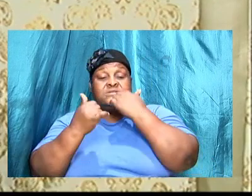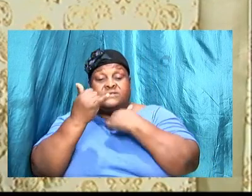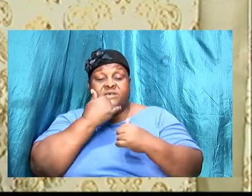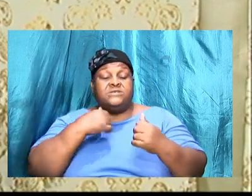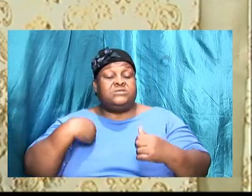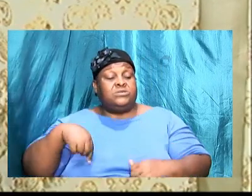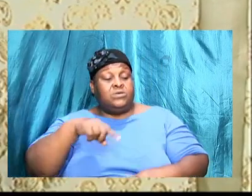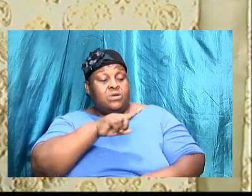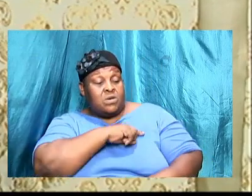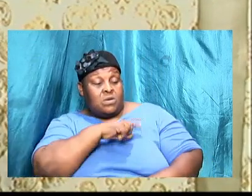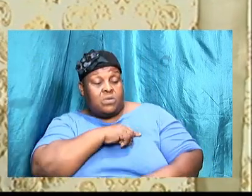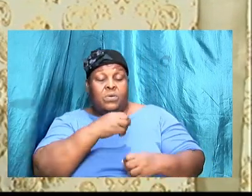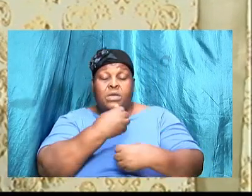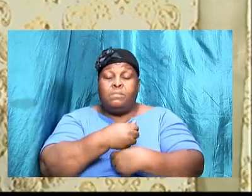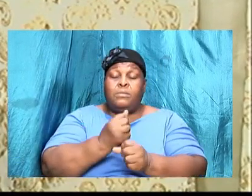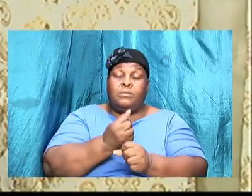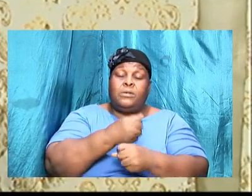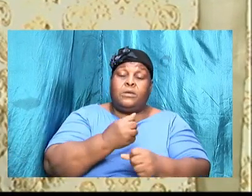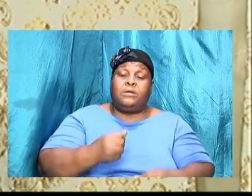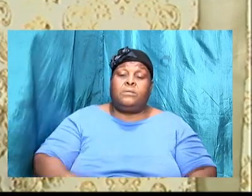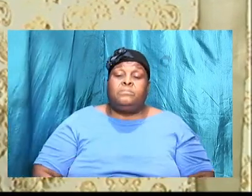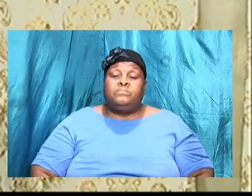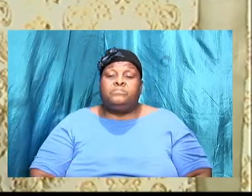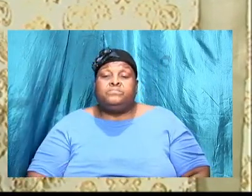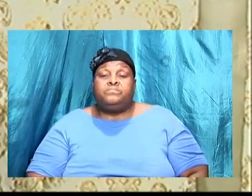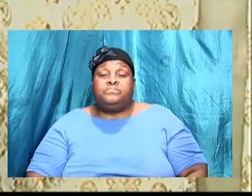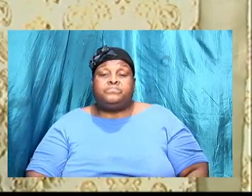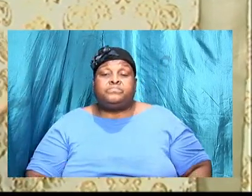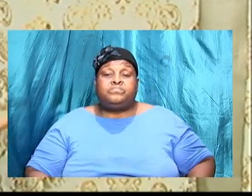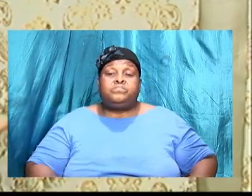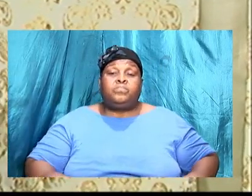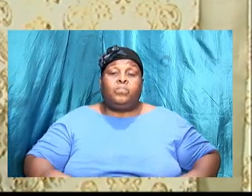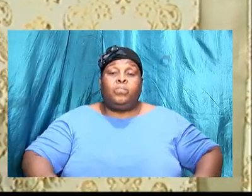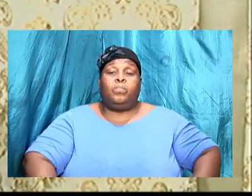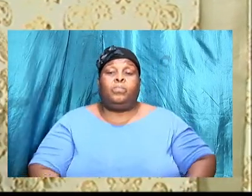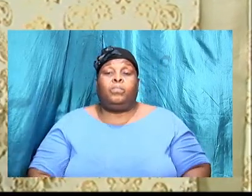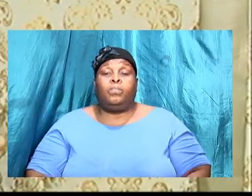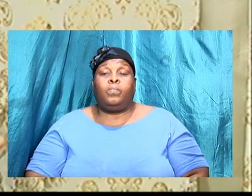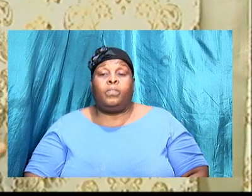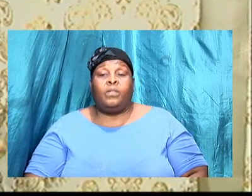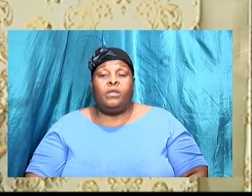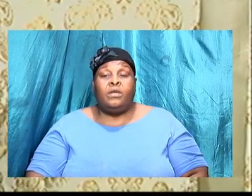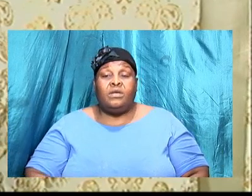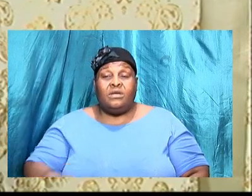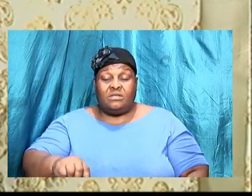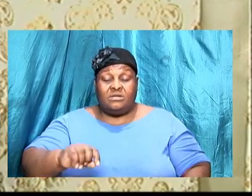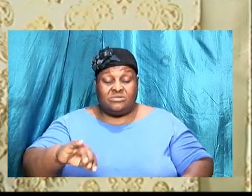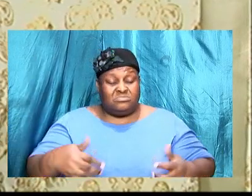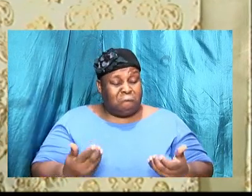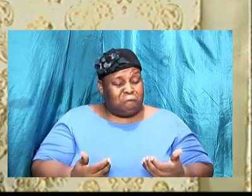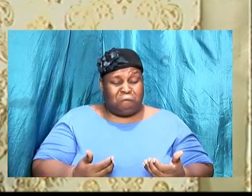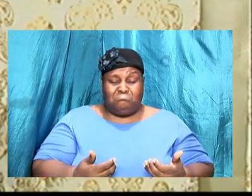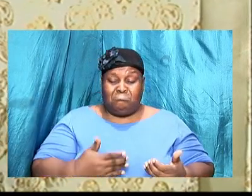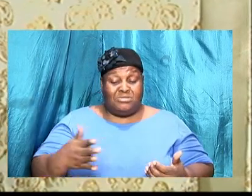We will have to live with it. And this is just how things are.